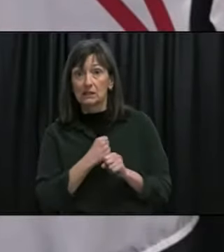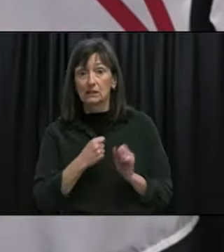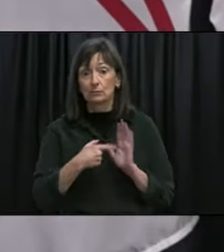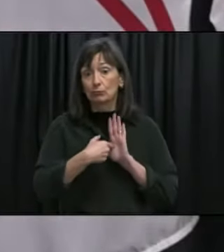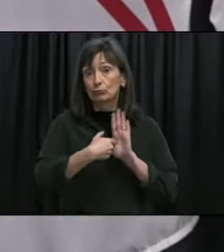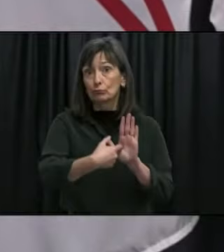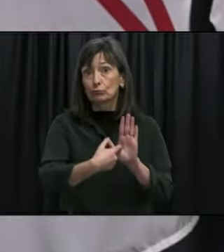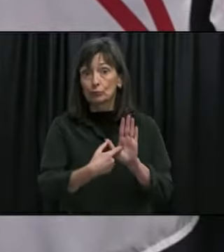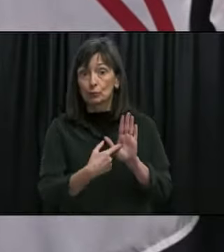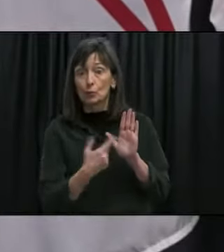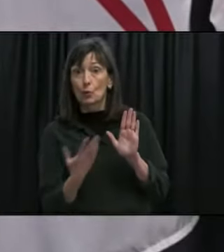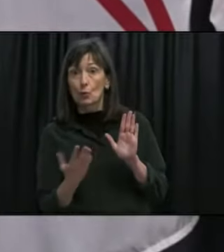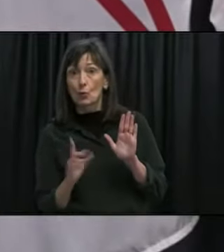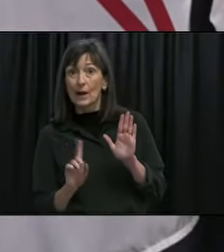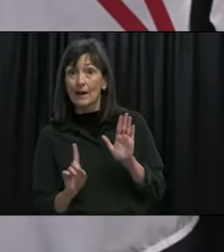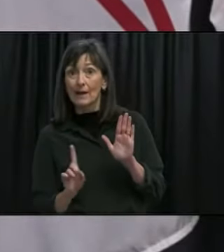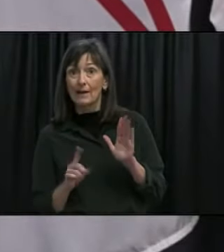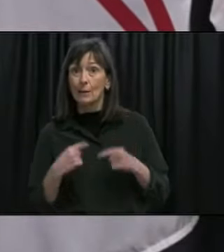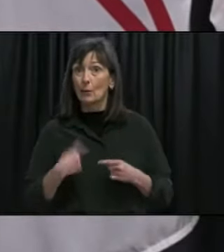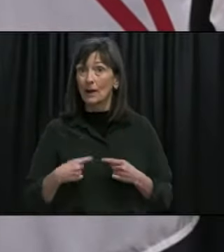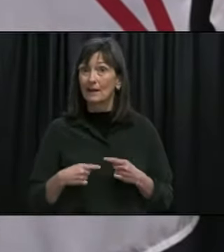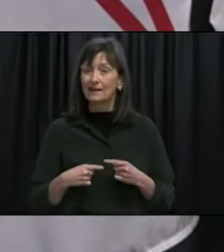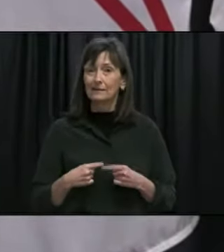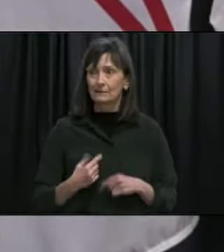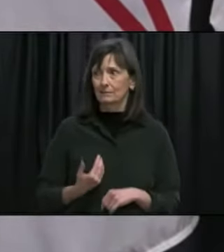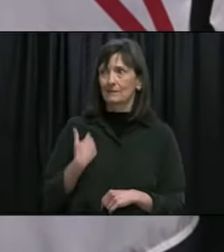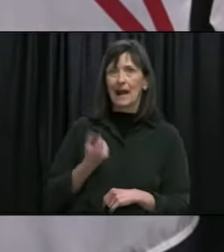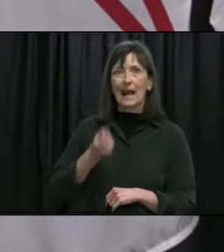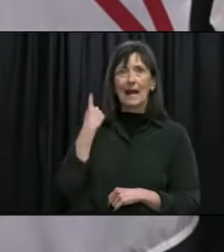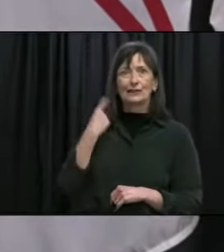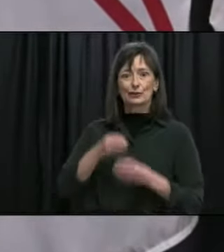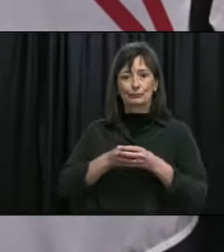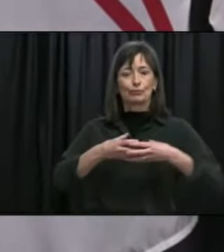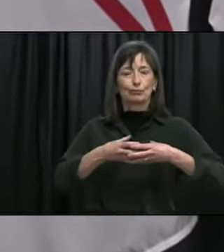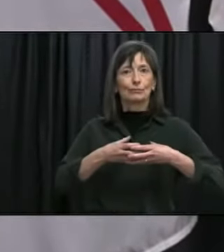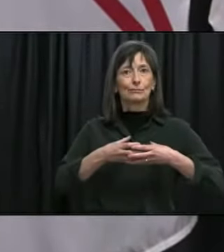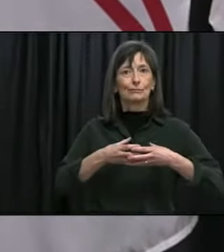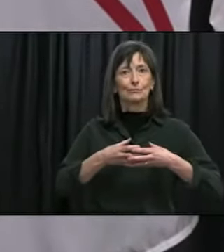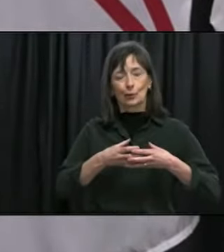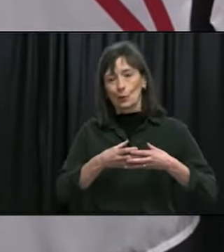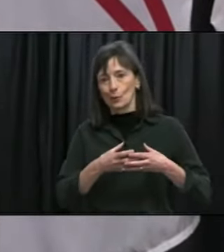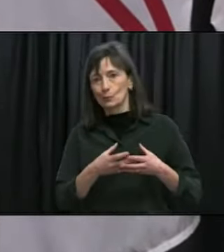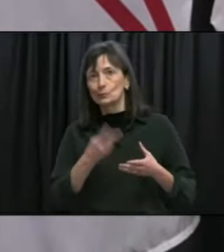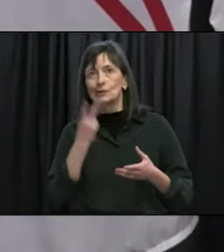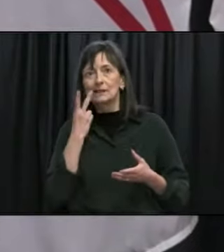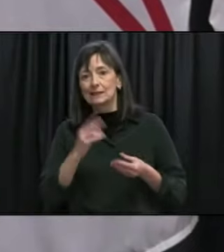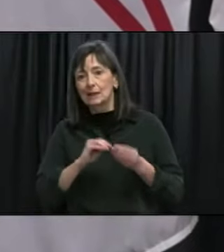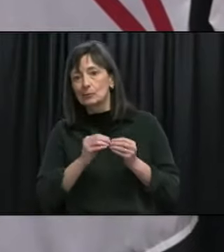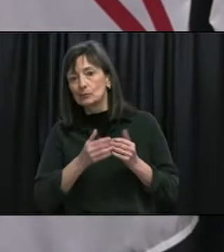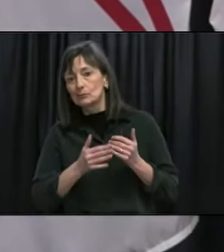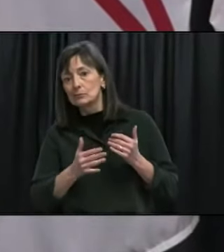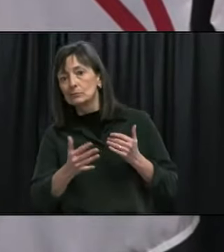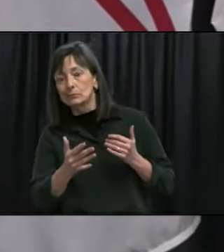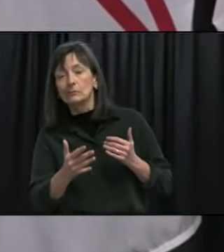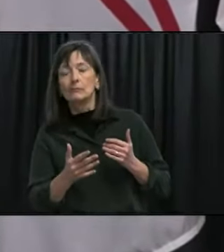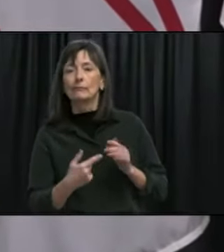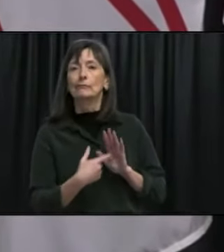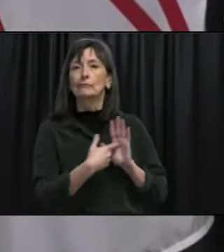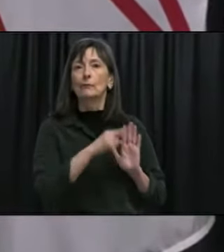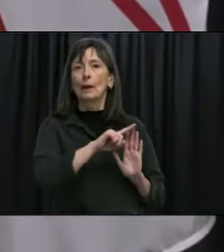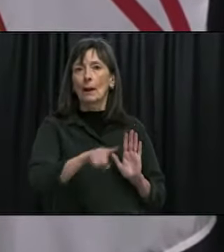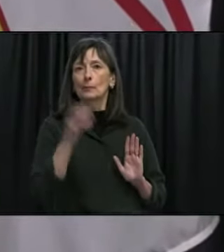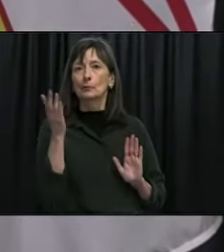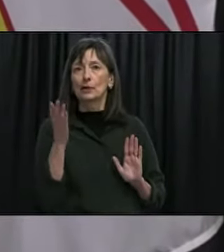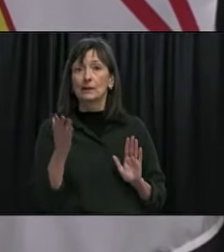it takes time to see the data in order to determine modeling so it was appropriate amount of time for Dr. Raman